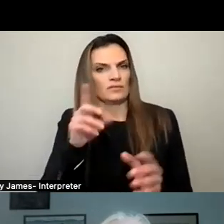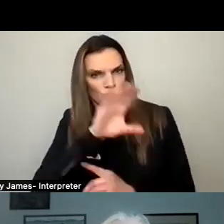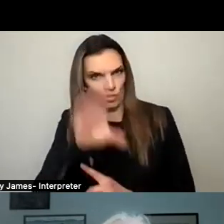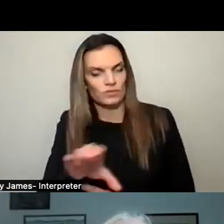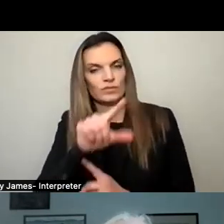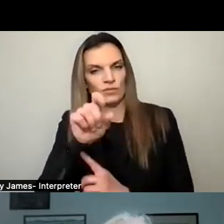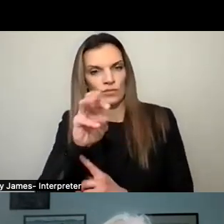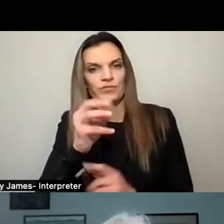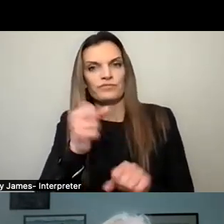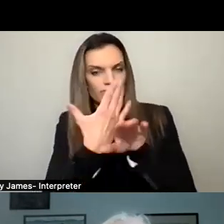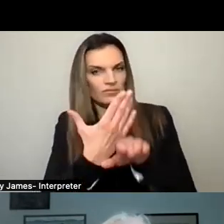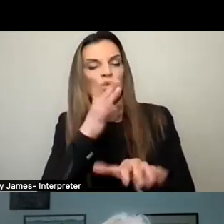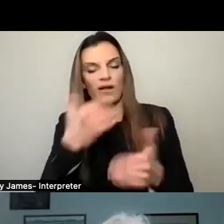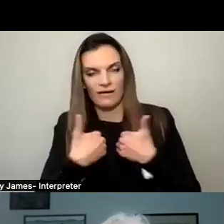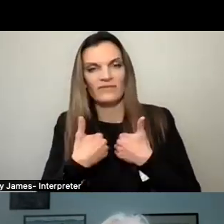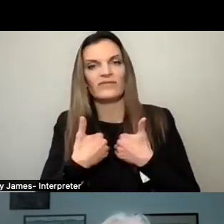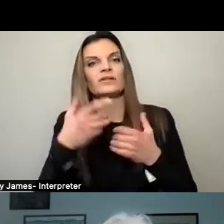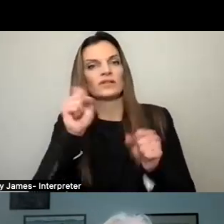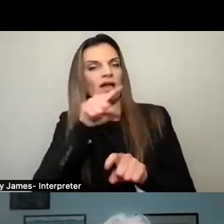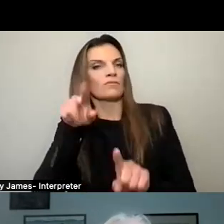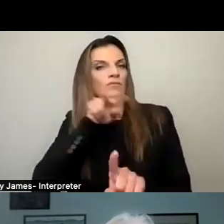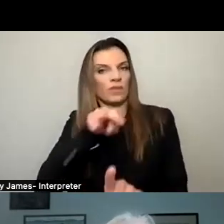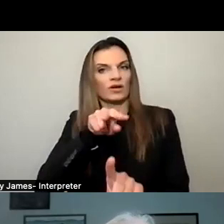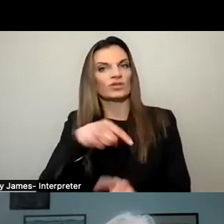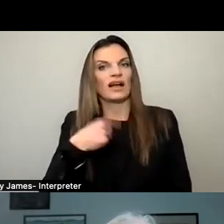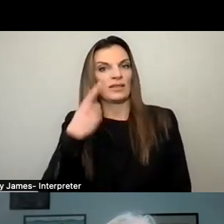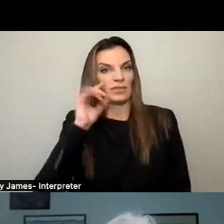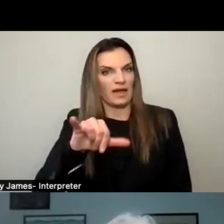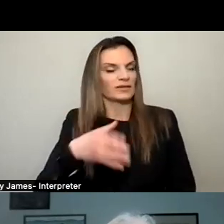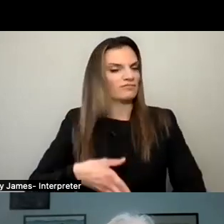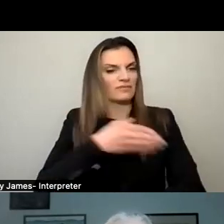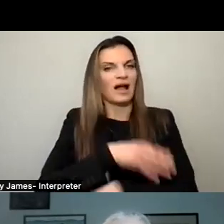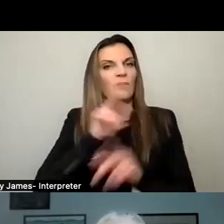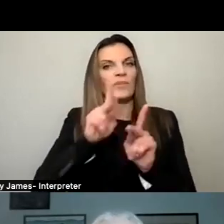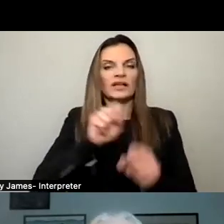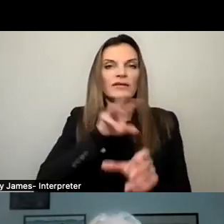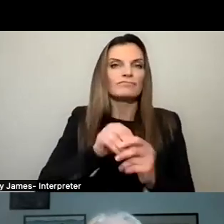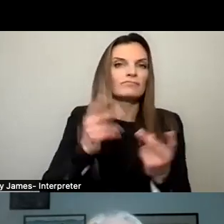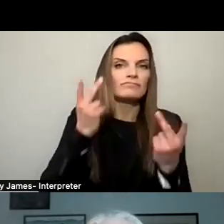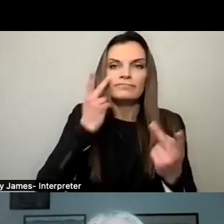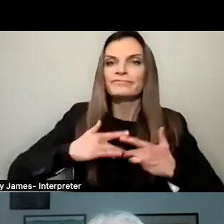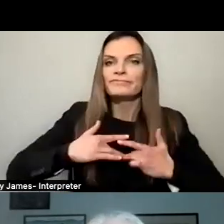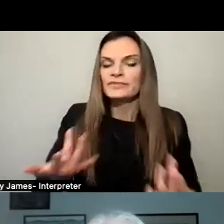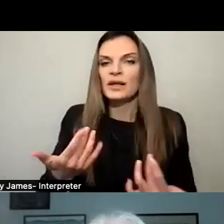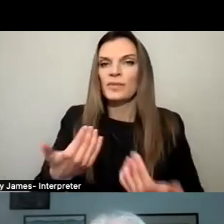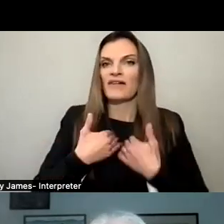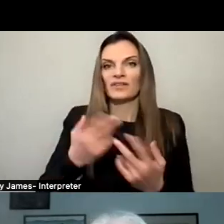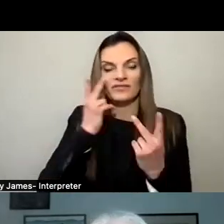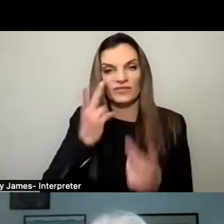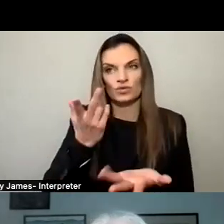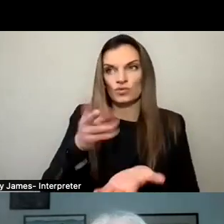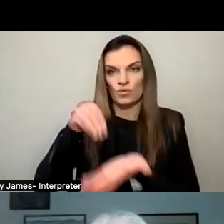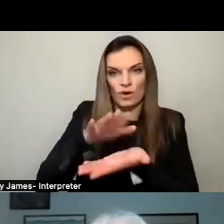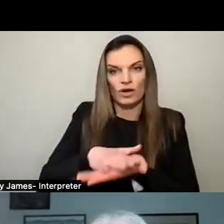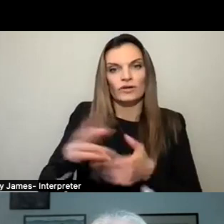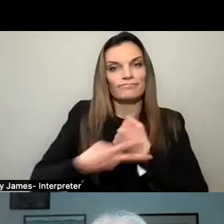transparency is the simple and easiest way we can drive inclusion in our village, making it easier to see what's going on, having a visual record of every